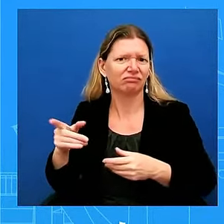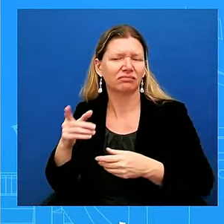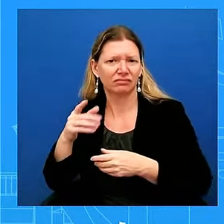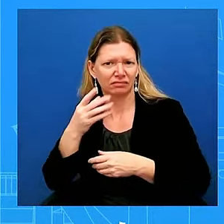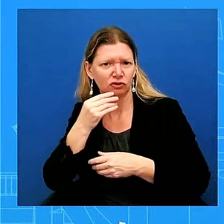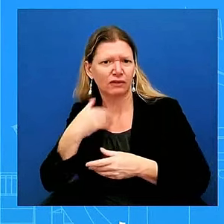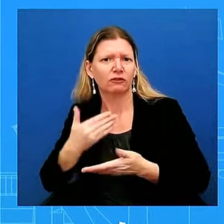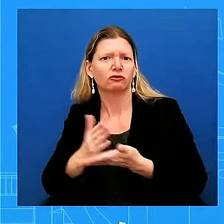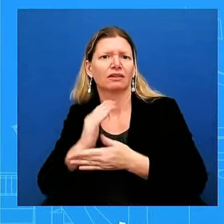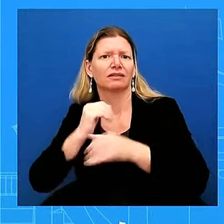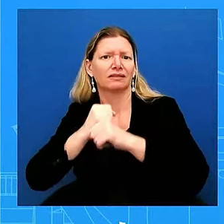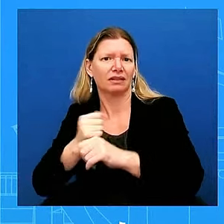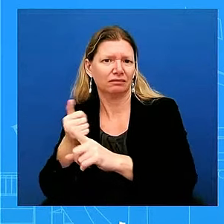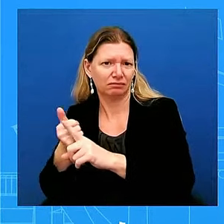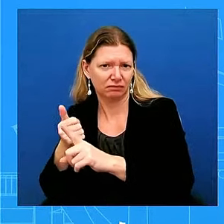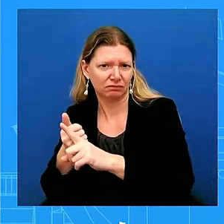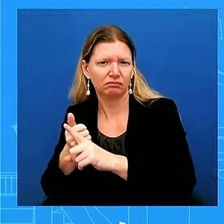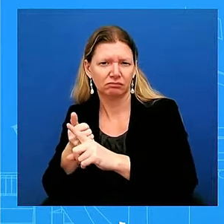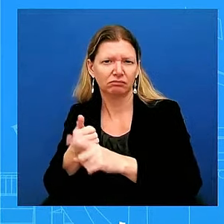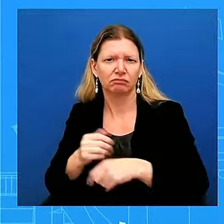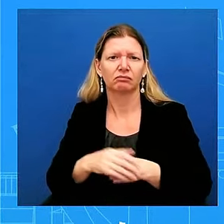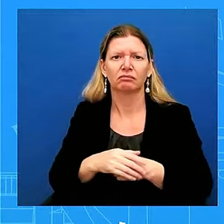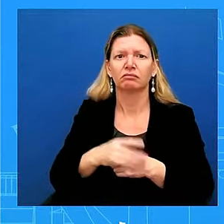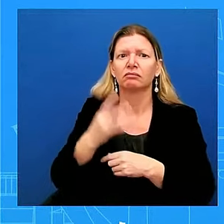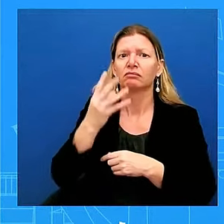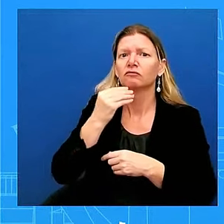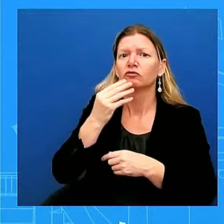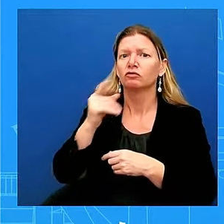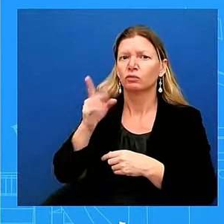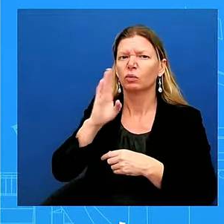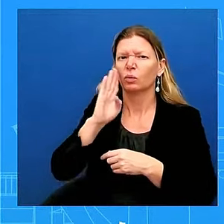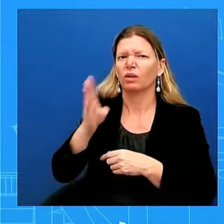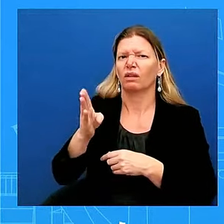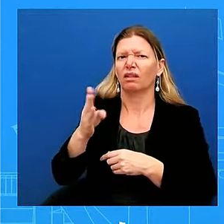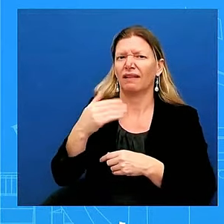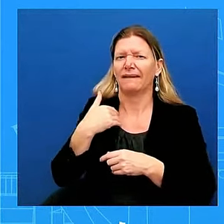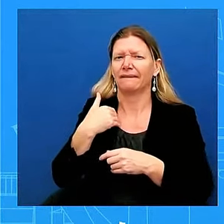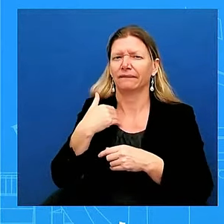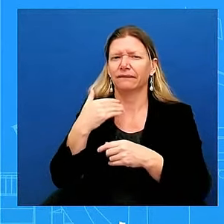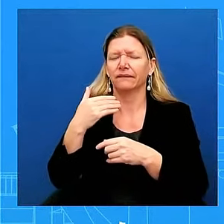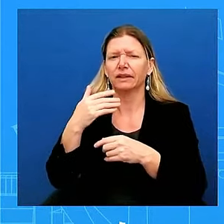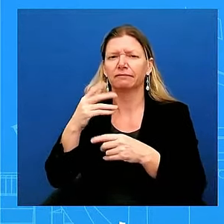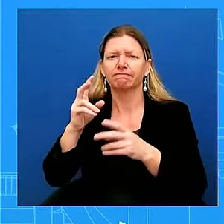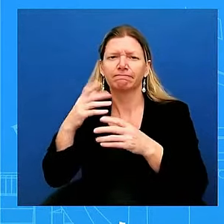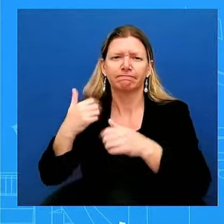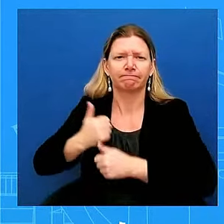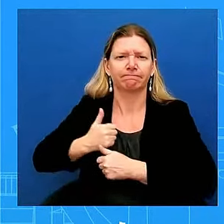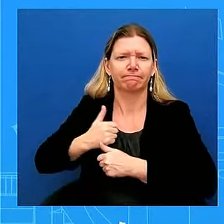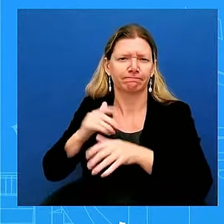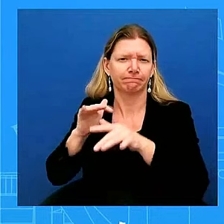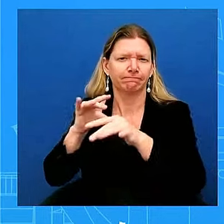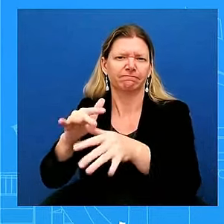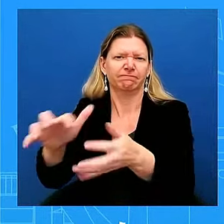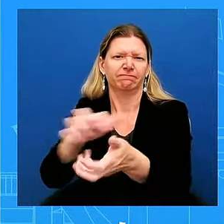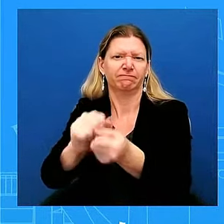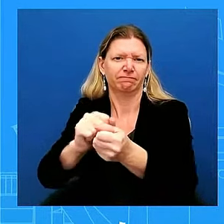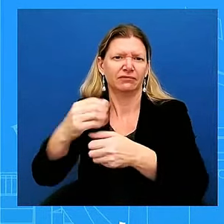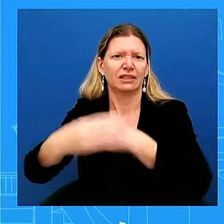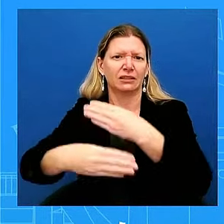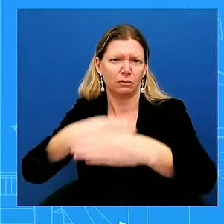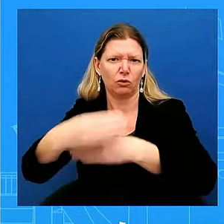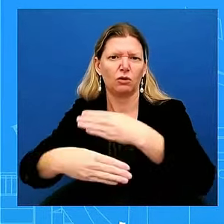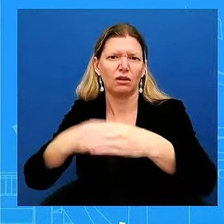Hezbollah infrastructure that would be used to threaten Israeli citizens. And this is in line with Israel's right to defend itself and